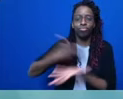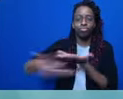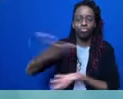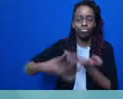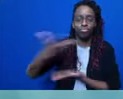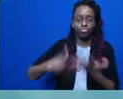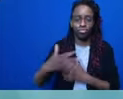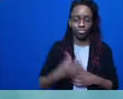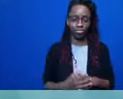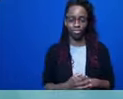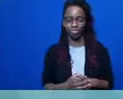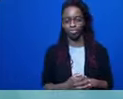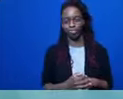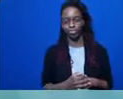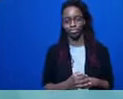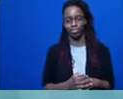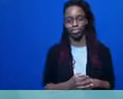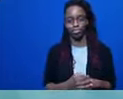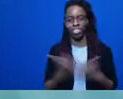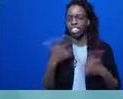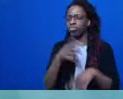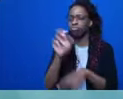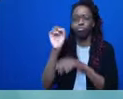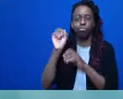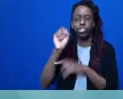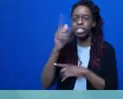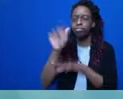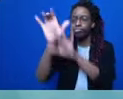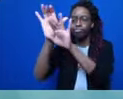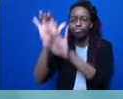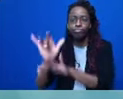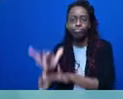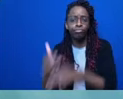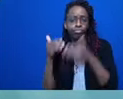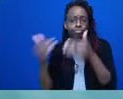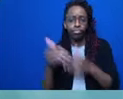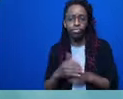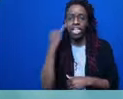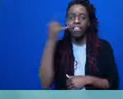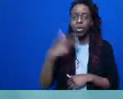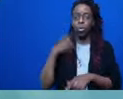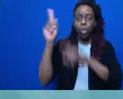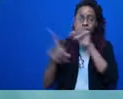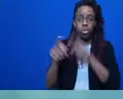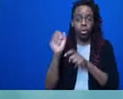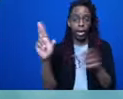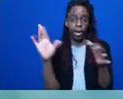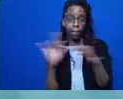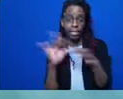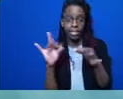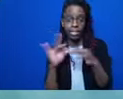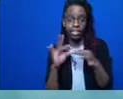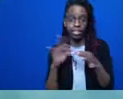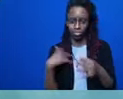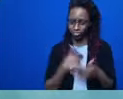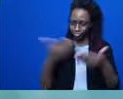questions or comments, we invite you to drop them in the chat. And again, sincere thanks and appreciation to the